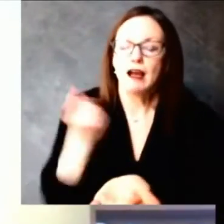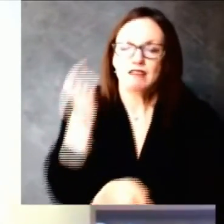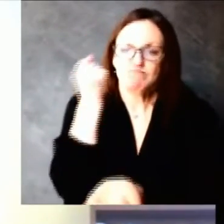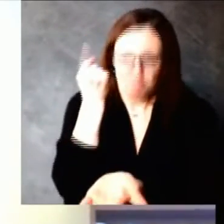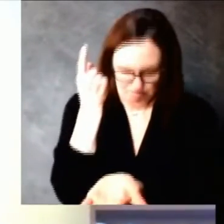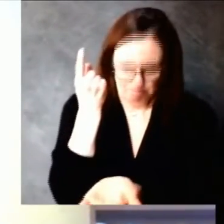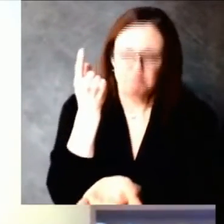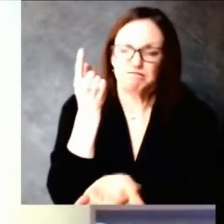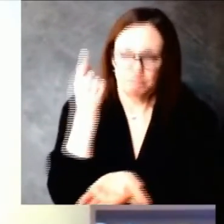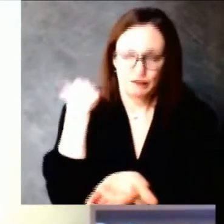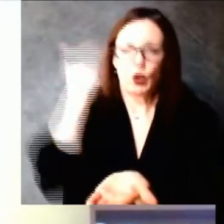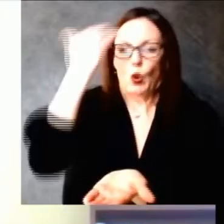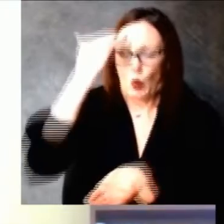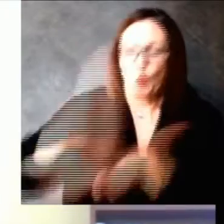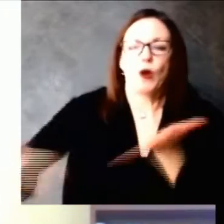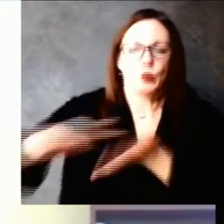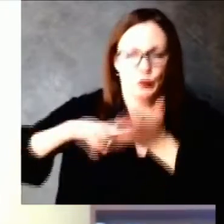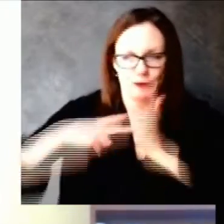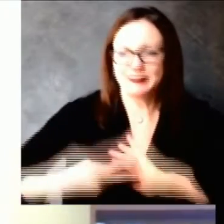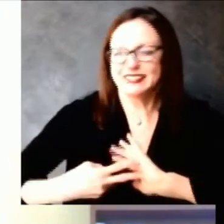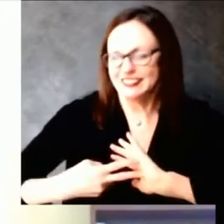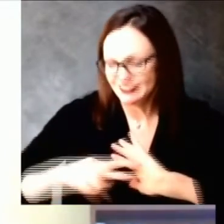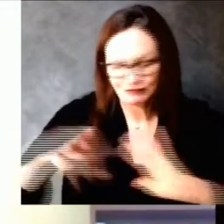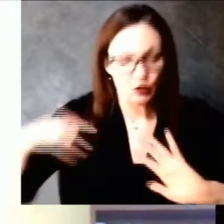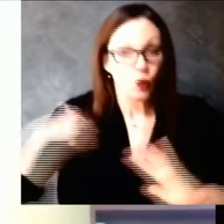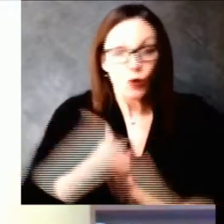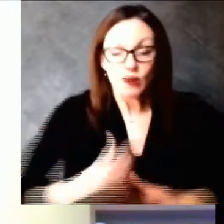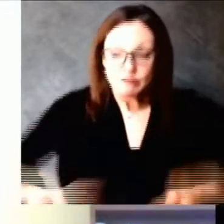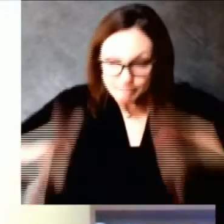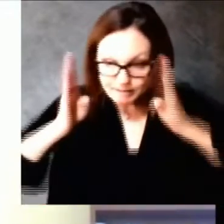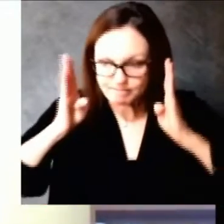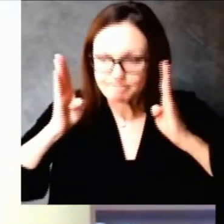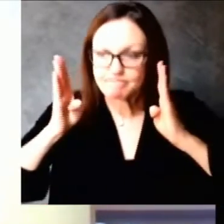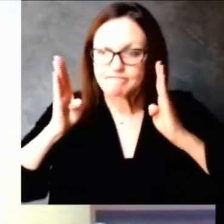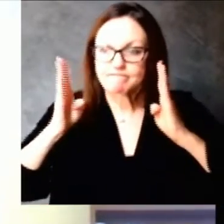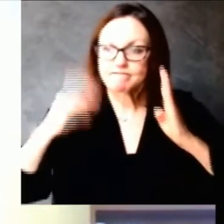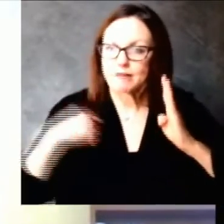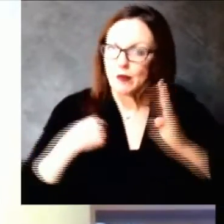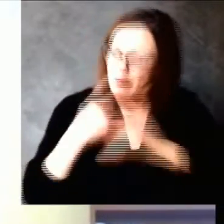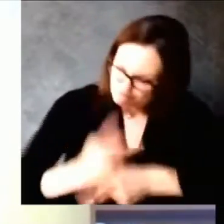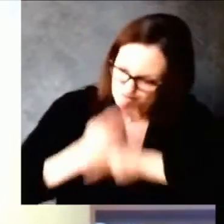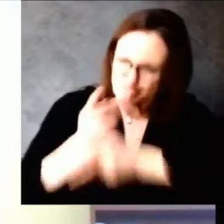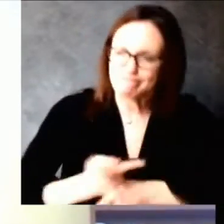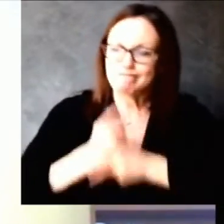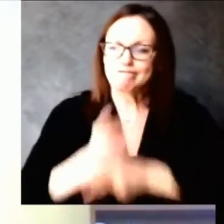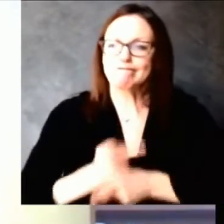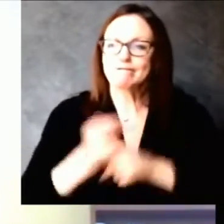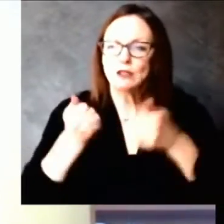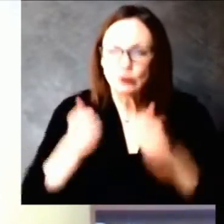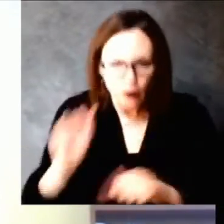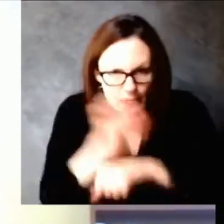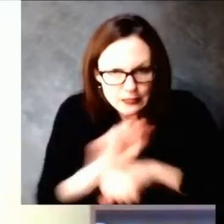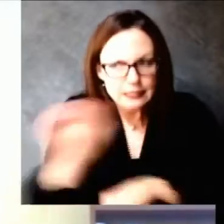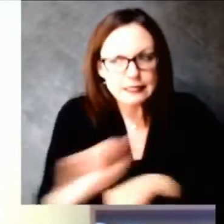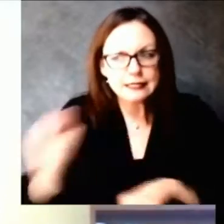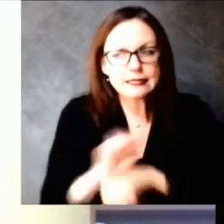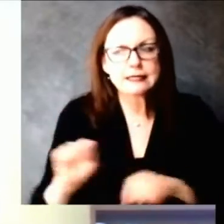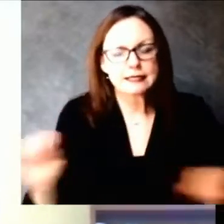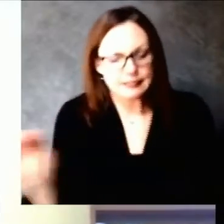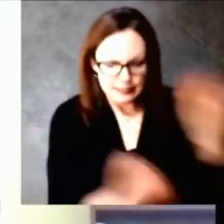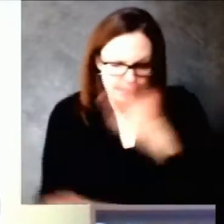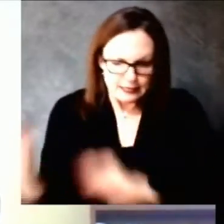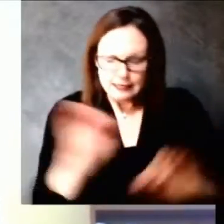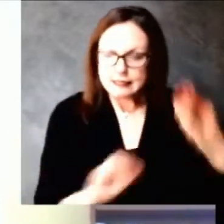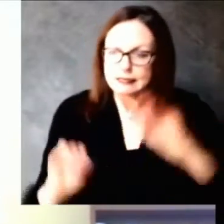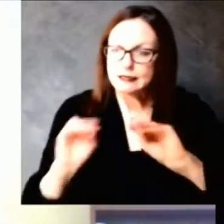so that we're sure we're getting vaccine to those communities that are not getting it